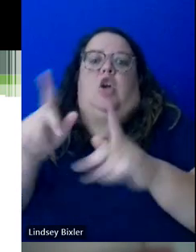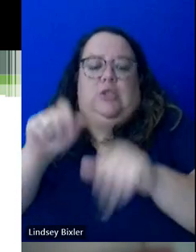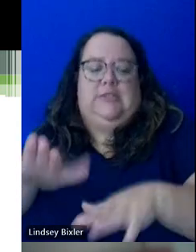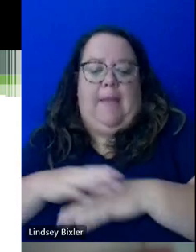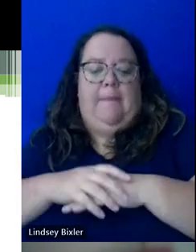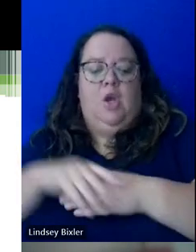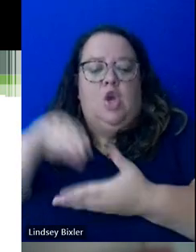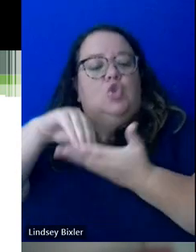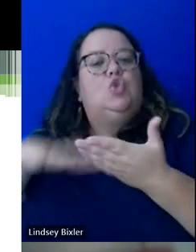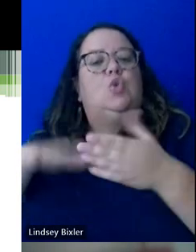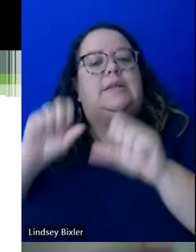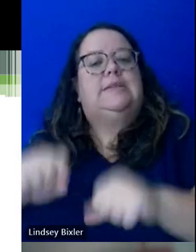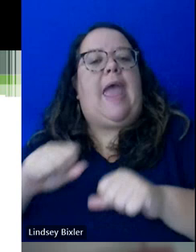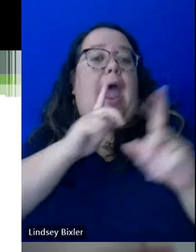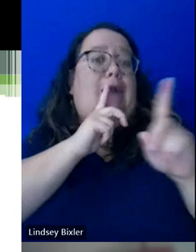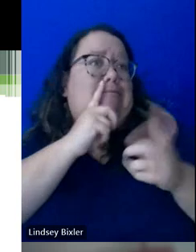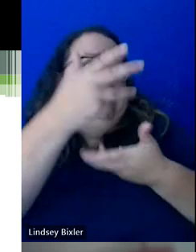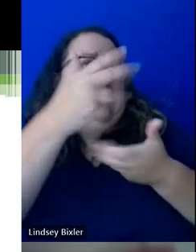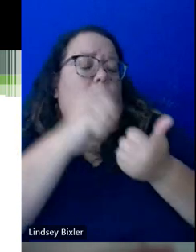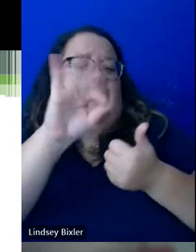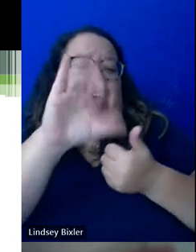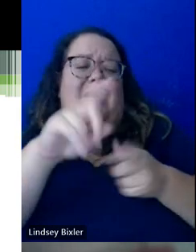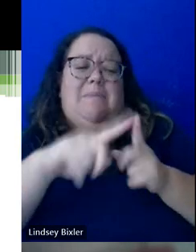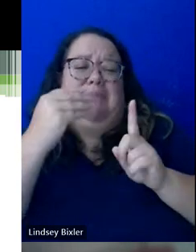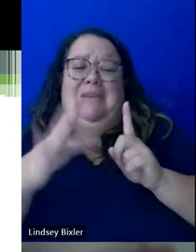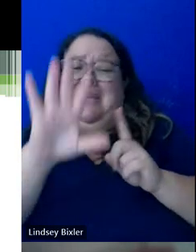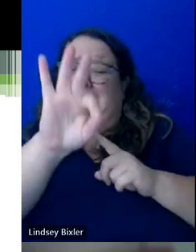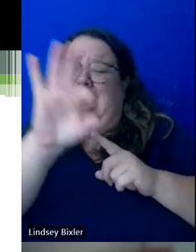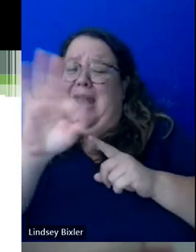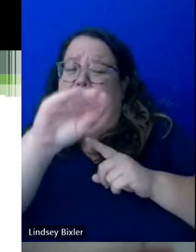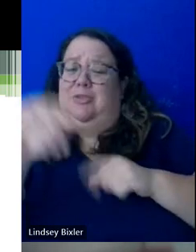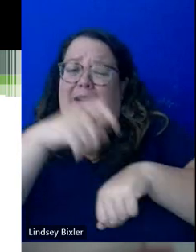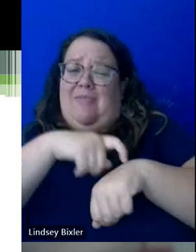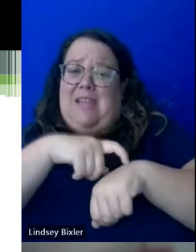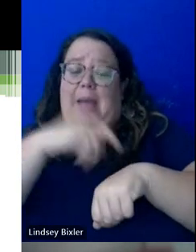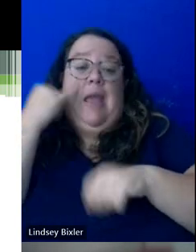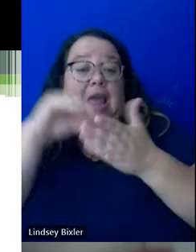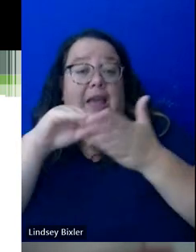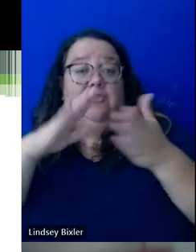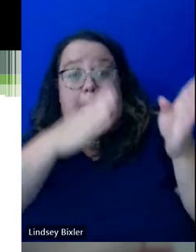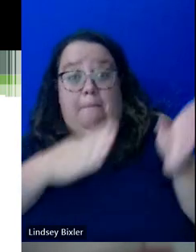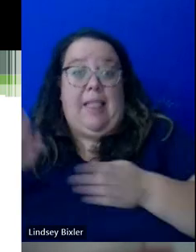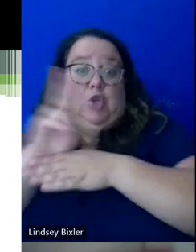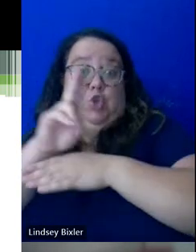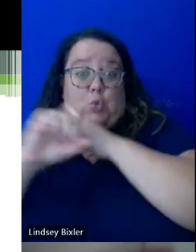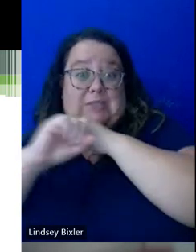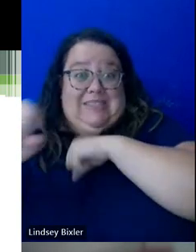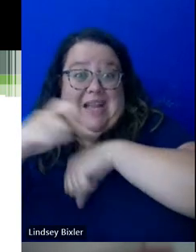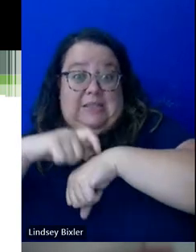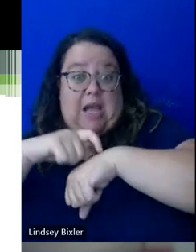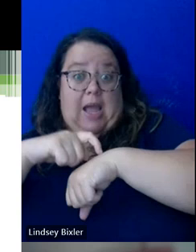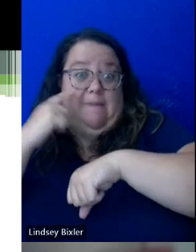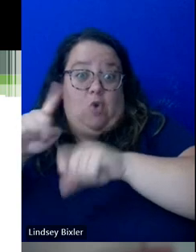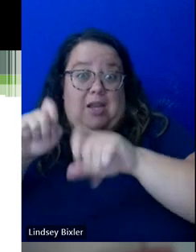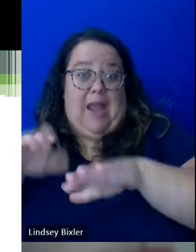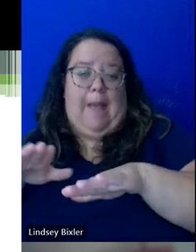can have that conversation with faculty, but I will tell you that probably 99% of the time, if a student plans on using extended time or any other exam accommodation,